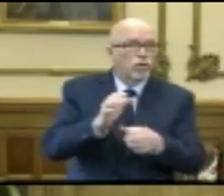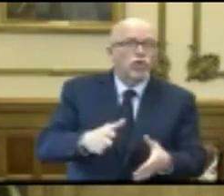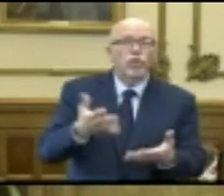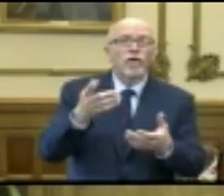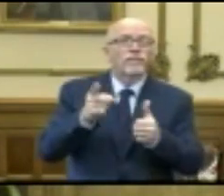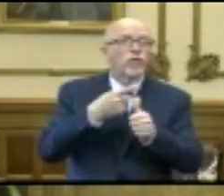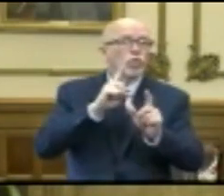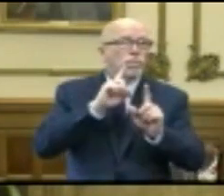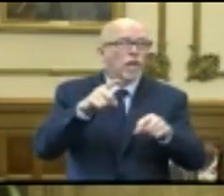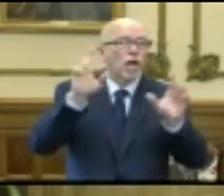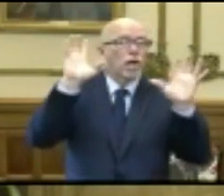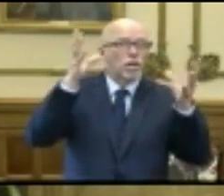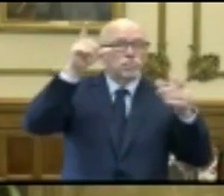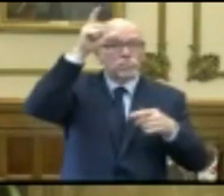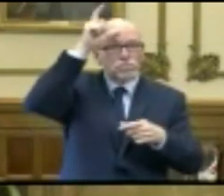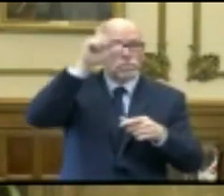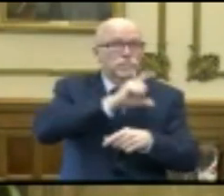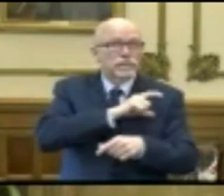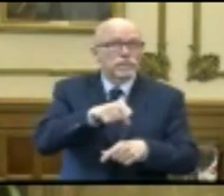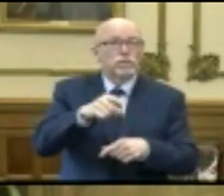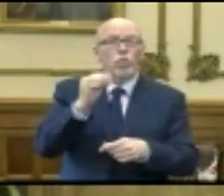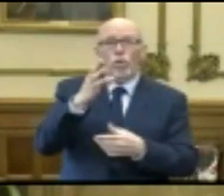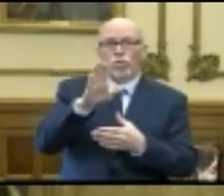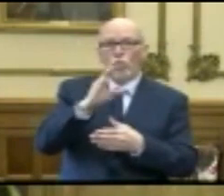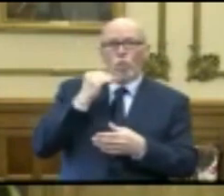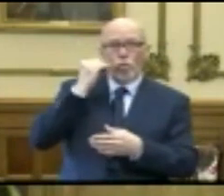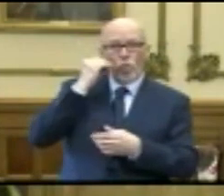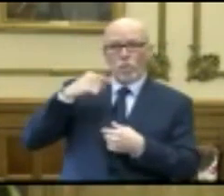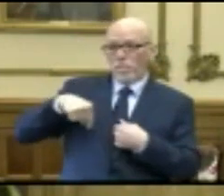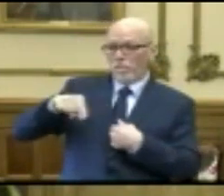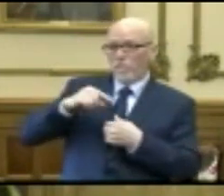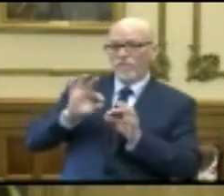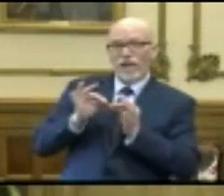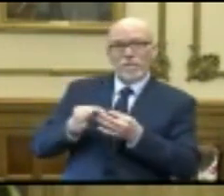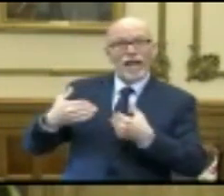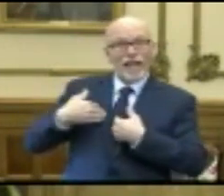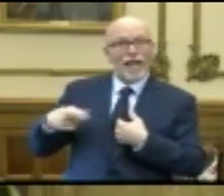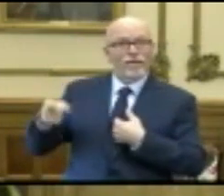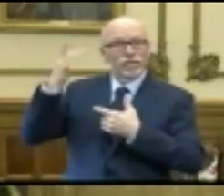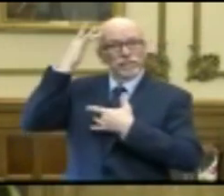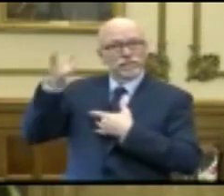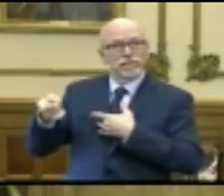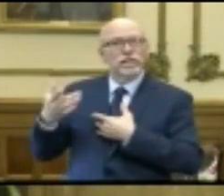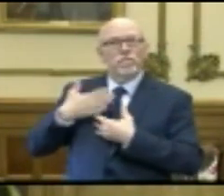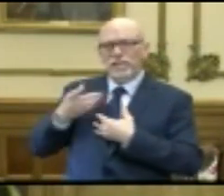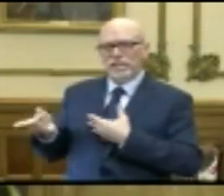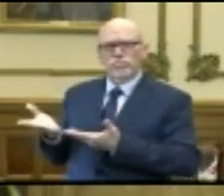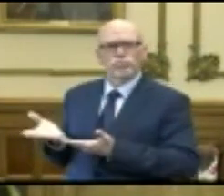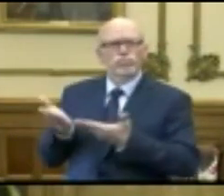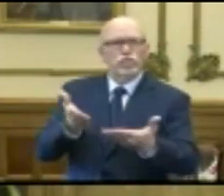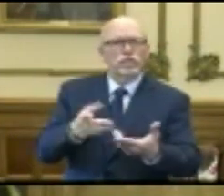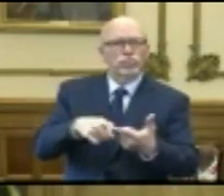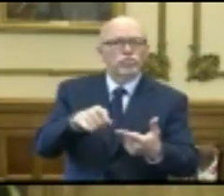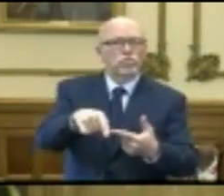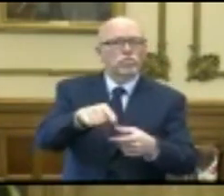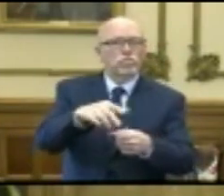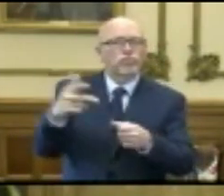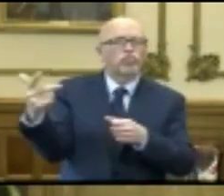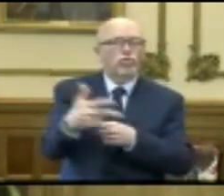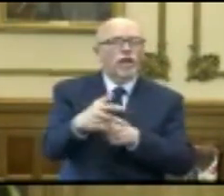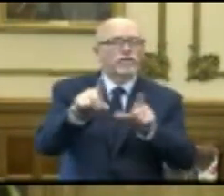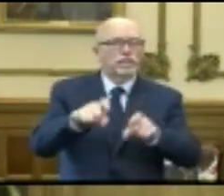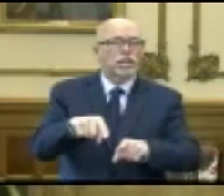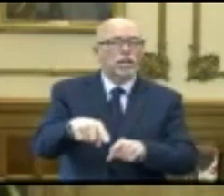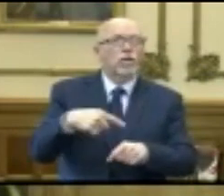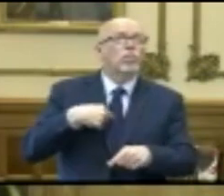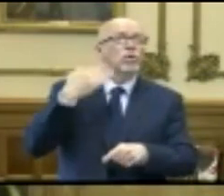someone in your household is symptomatic or sick, please bring that individual to us to be tested. We know that if